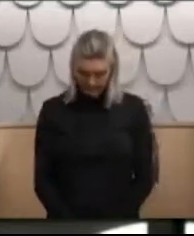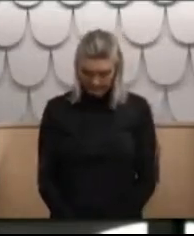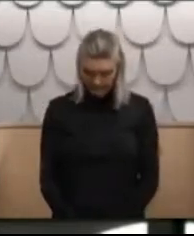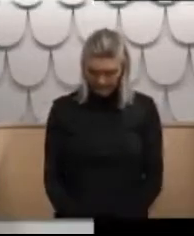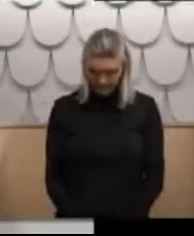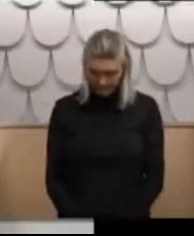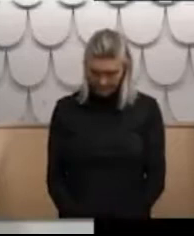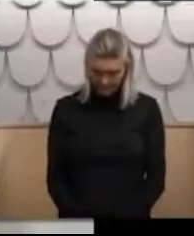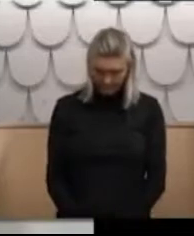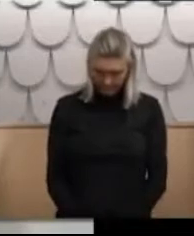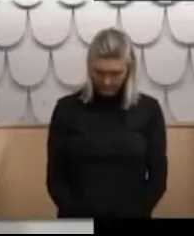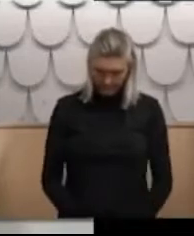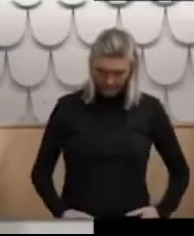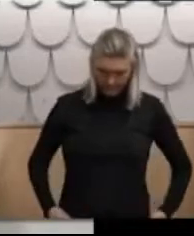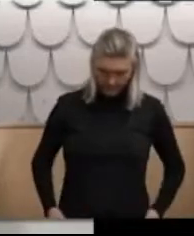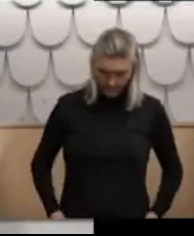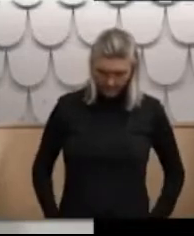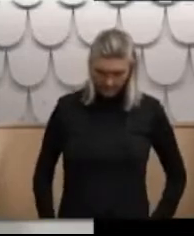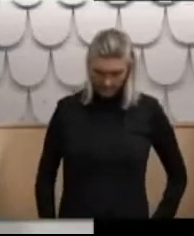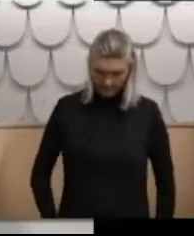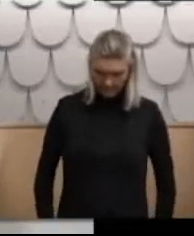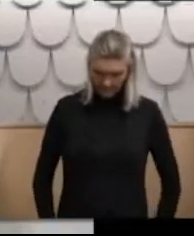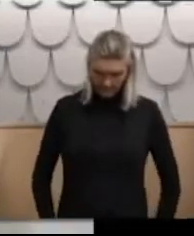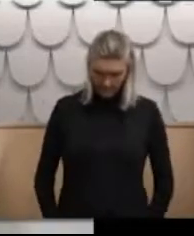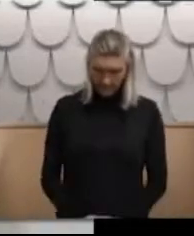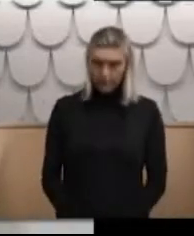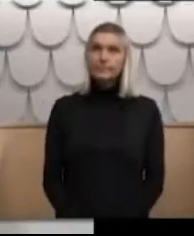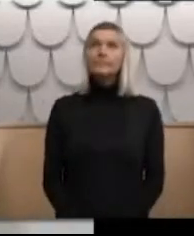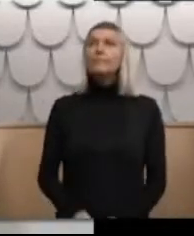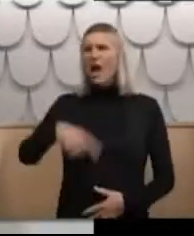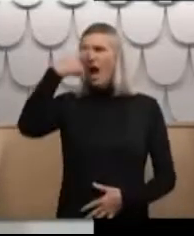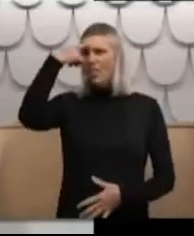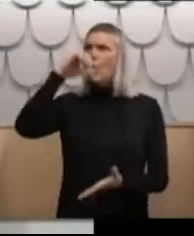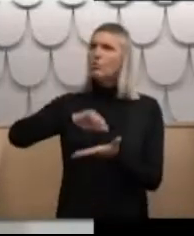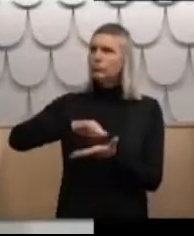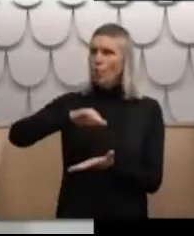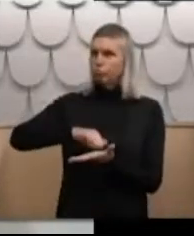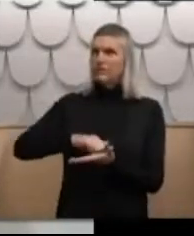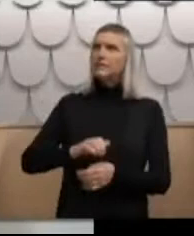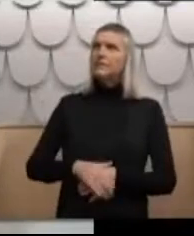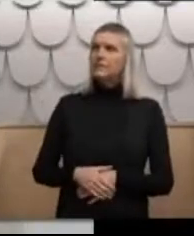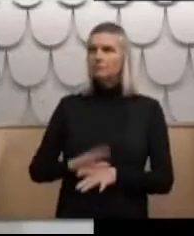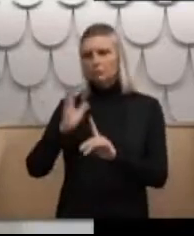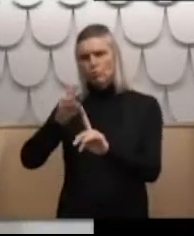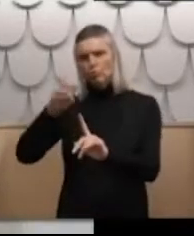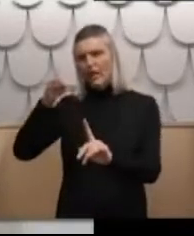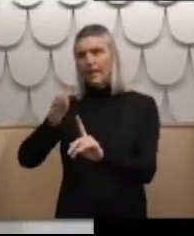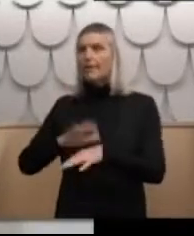ti hei mauri ora. Tēnā koe, Fred. I thought it was appropriate to recognise